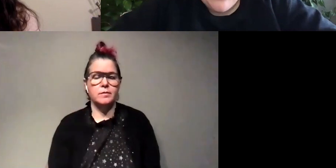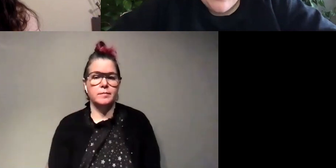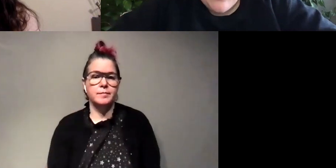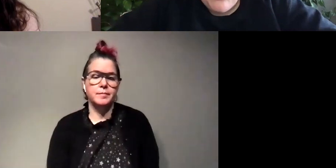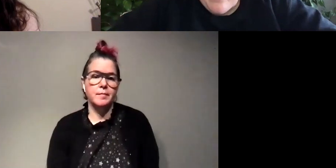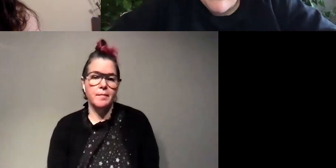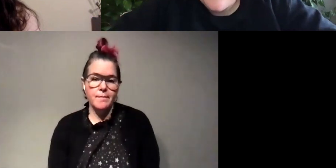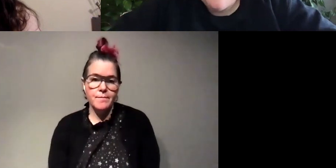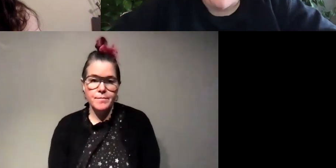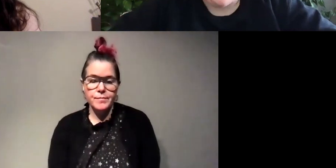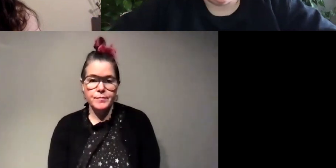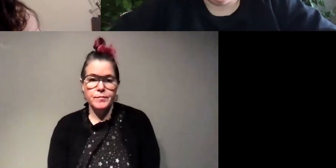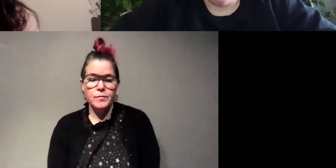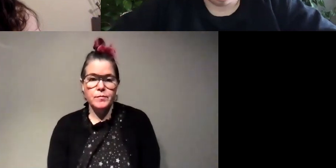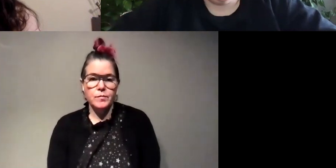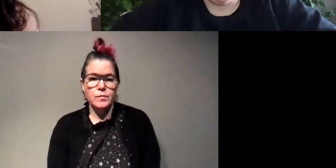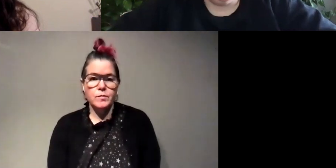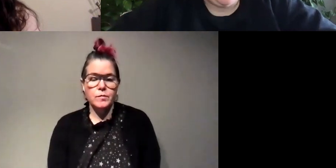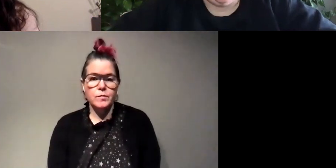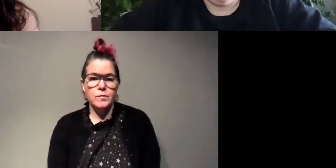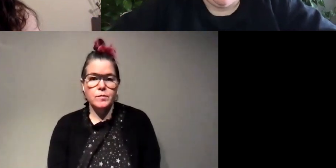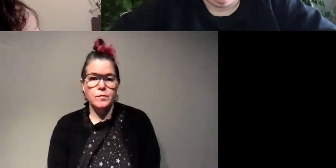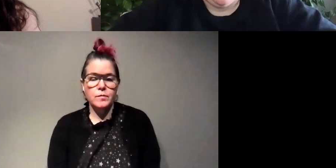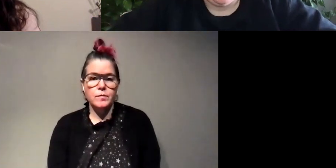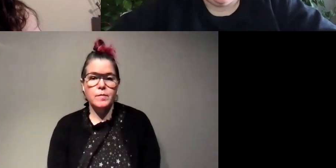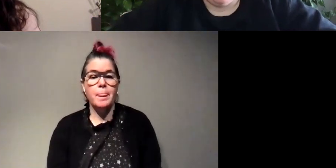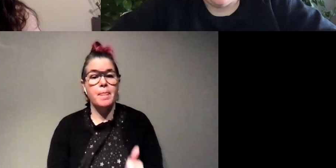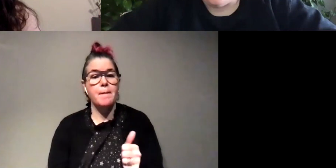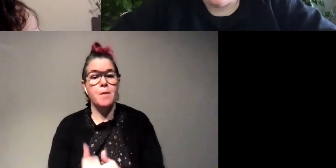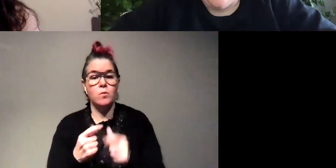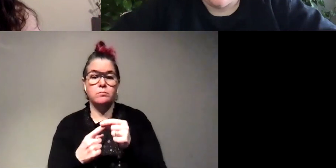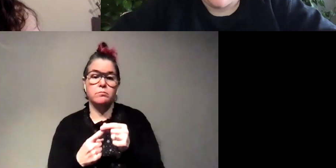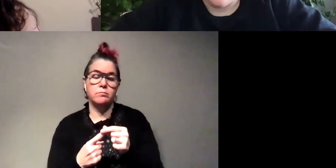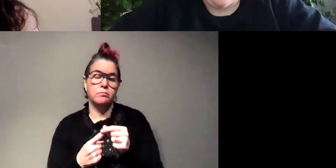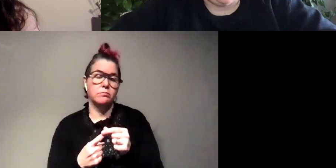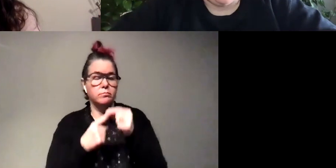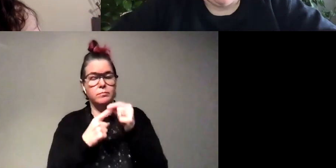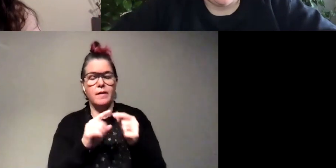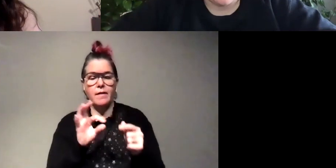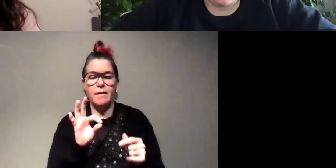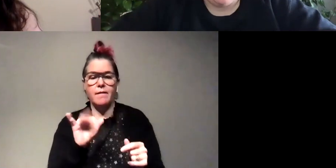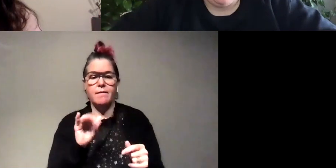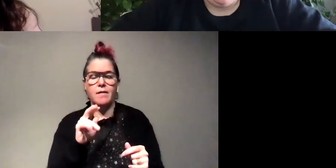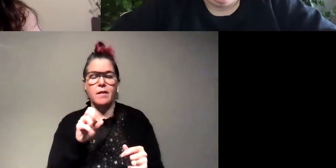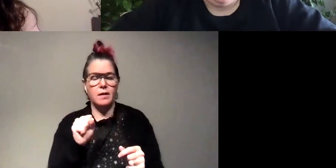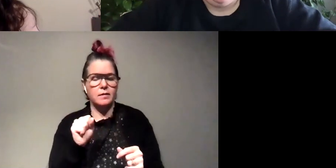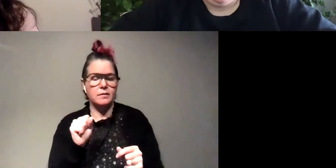where did you find the most unique fireflies this is from ms salazar second and third graders